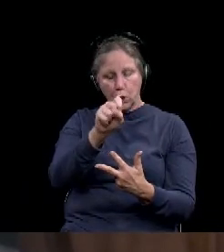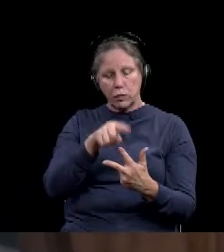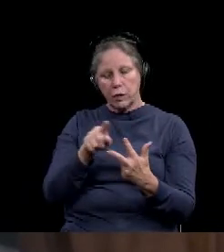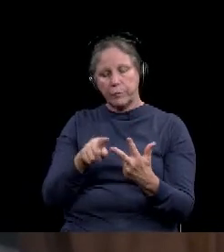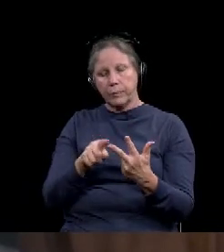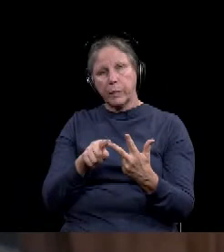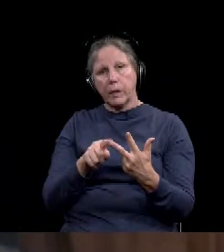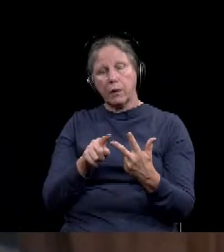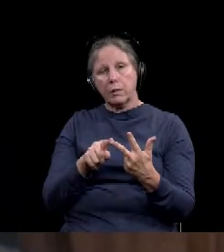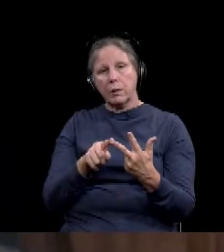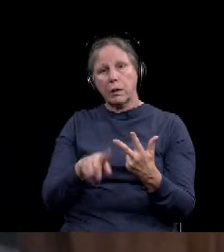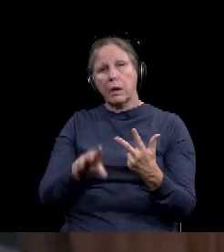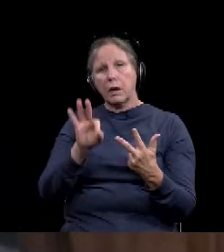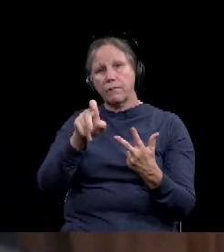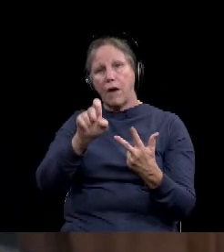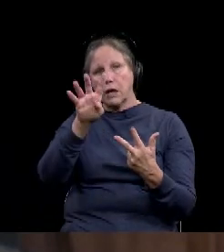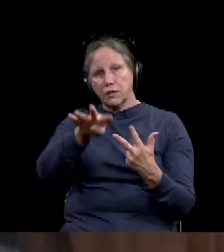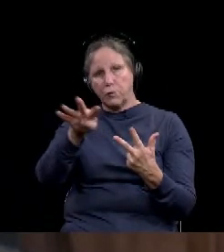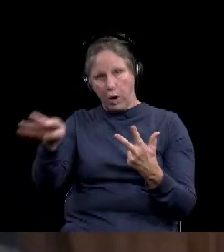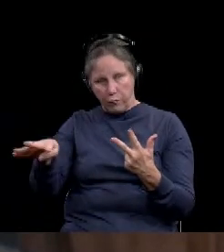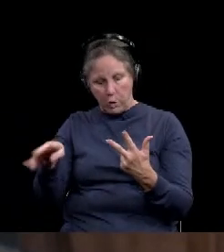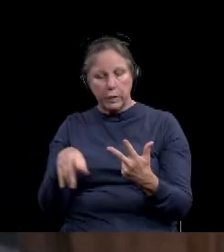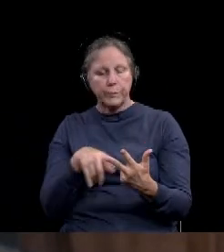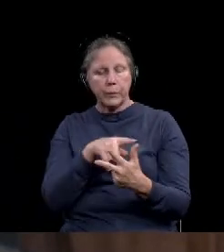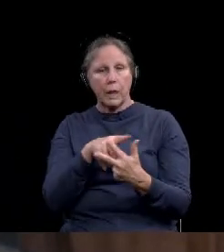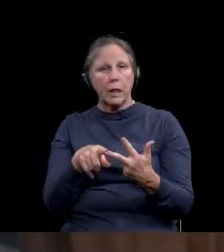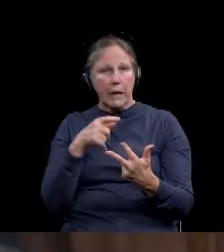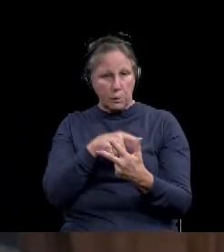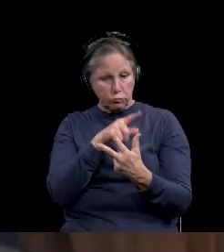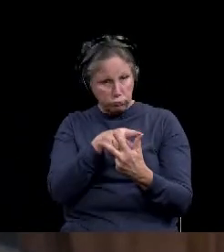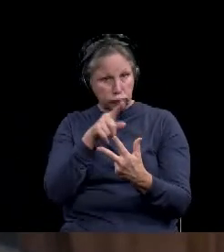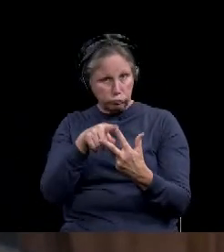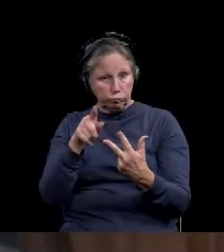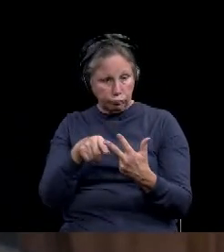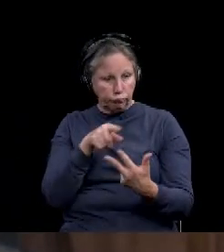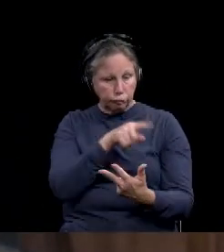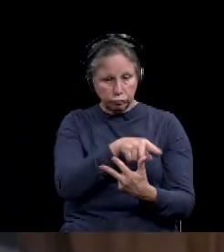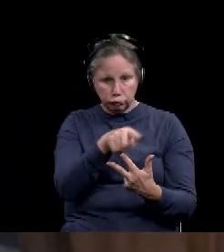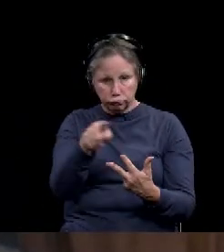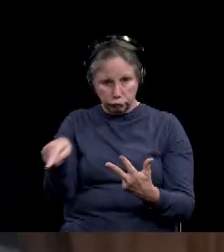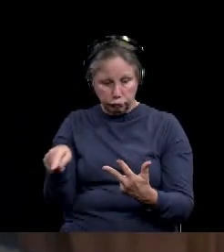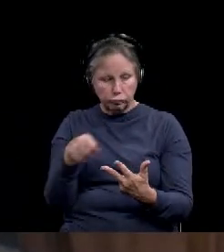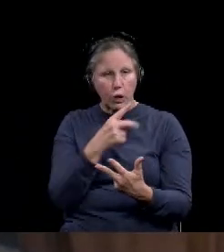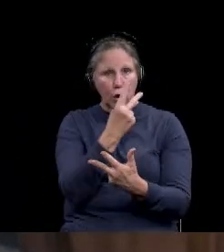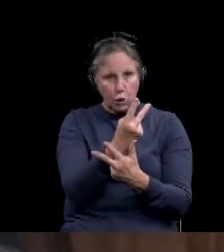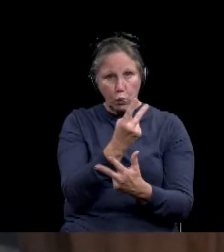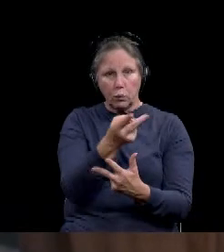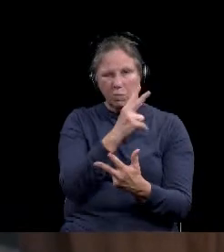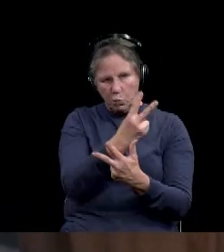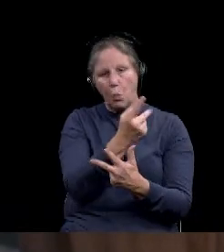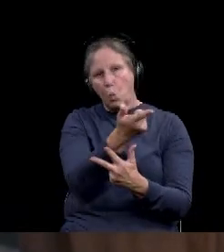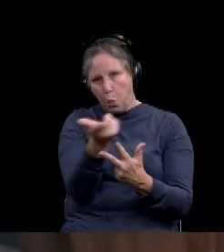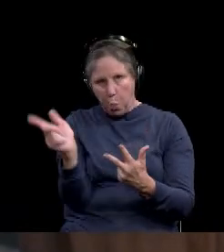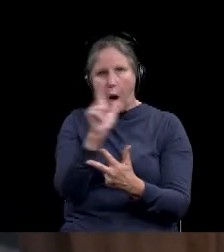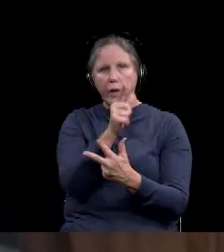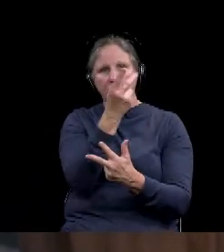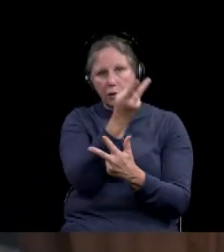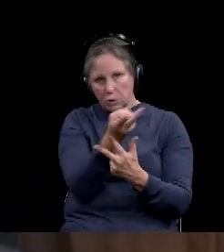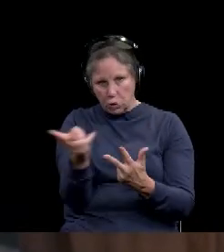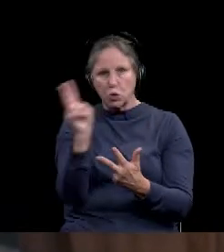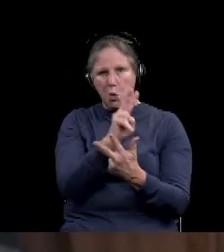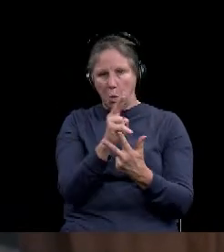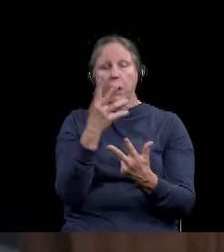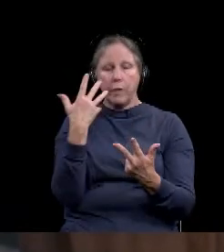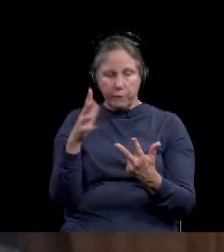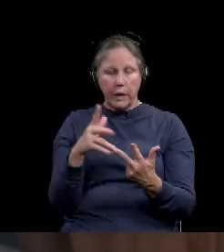we have Shaquille Amari from Fox 44. So we'll allow each one of you, uh, one, uh, two questions and, uh, we'll go one at a time and we'll